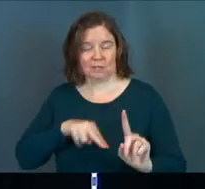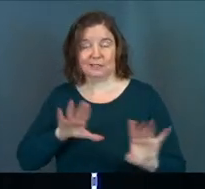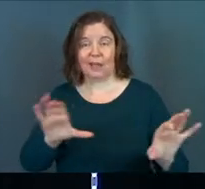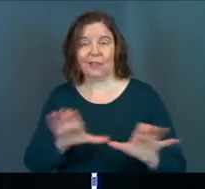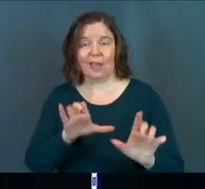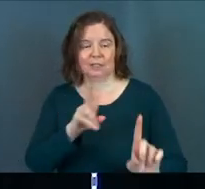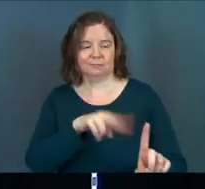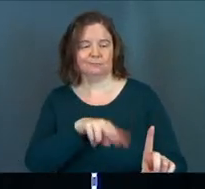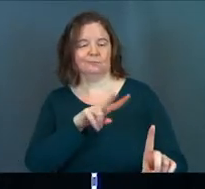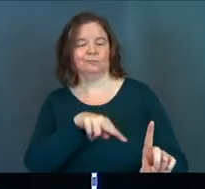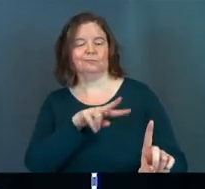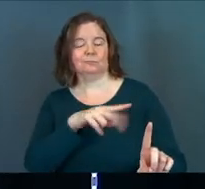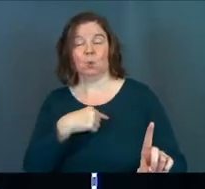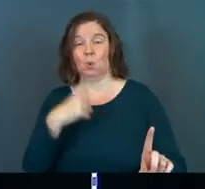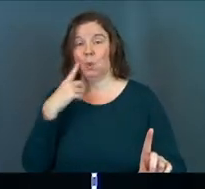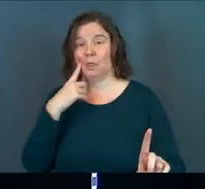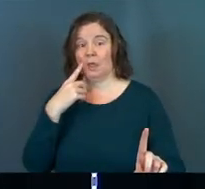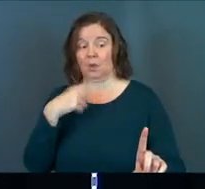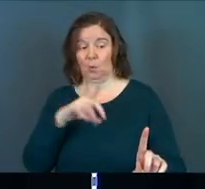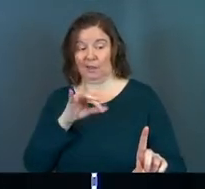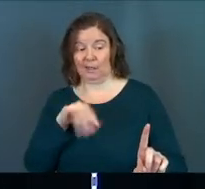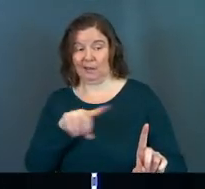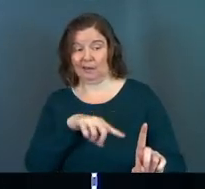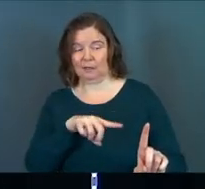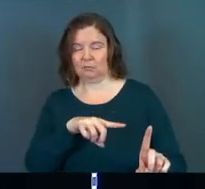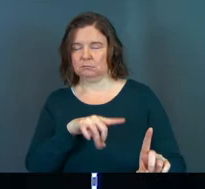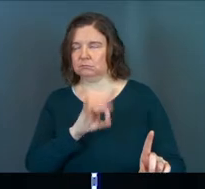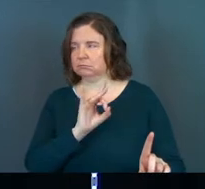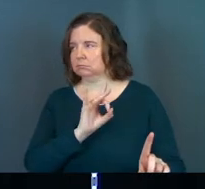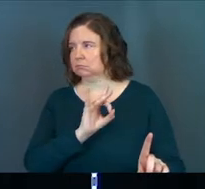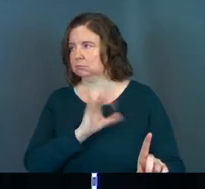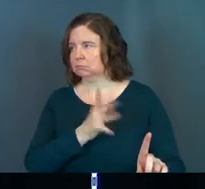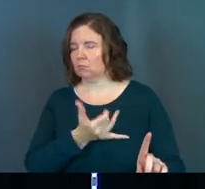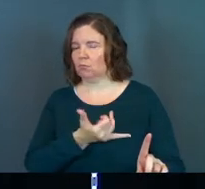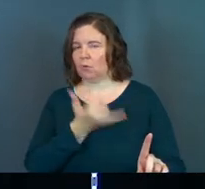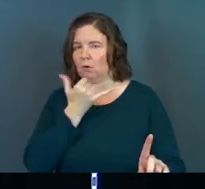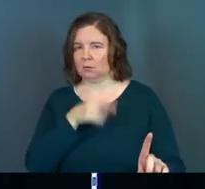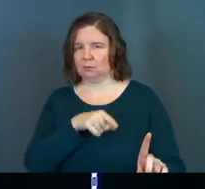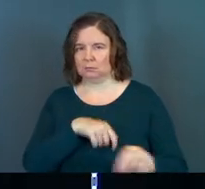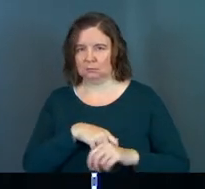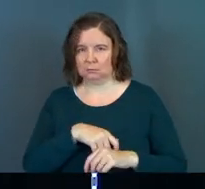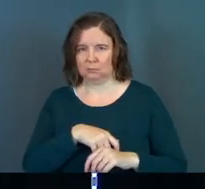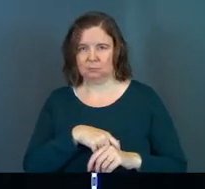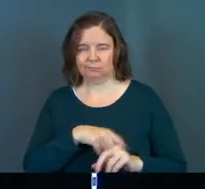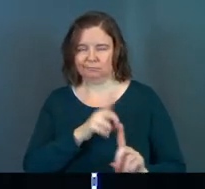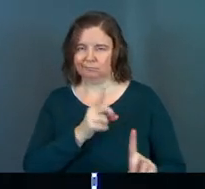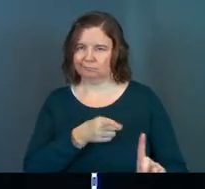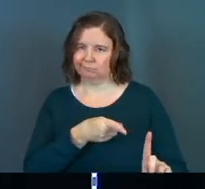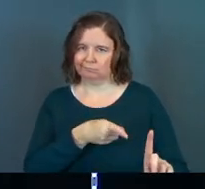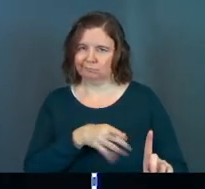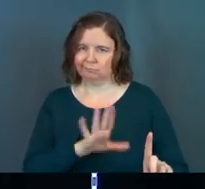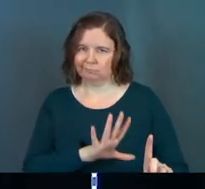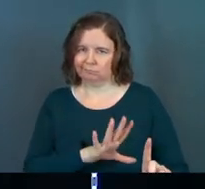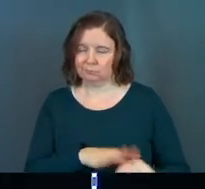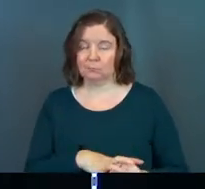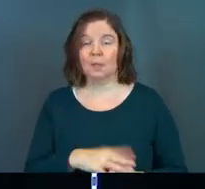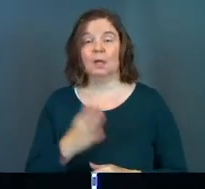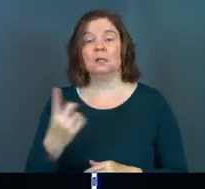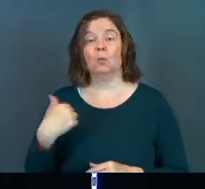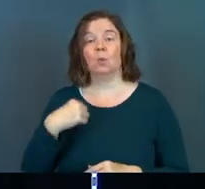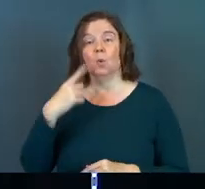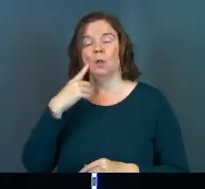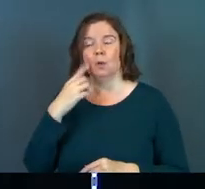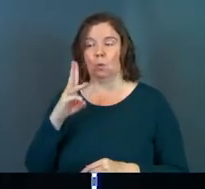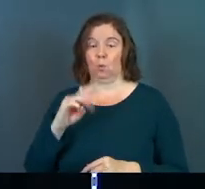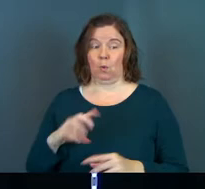action, a person who thinks what they did was so wrong. Shame on them. Someone who